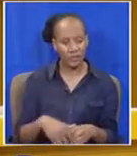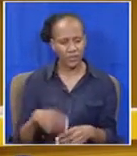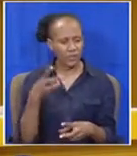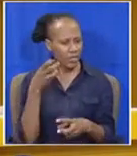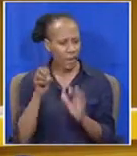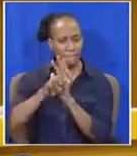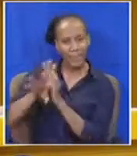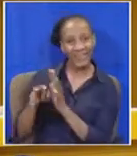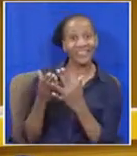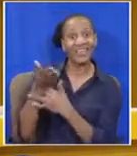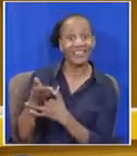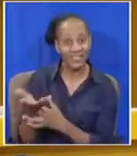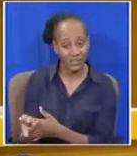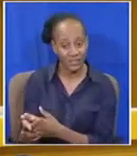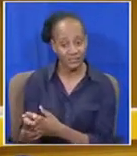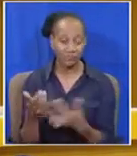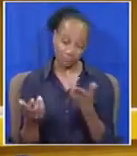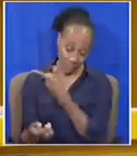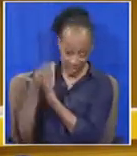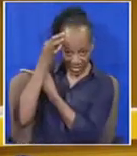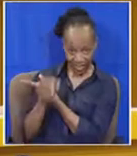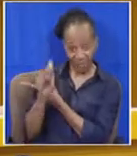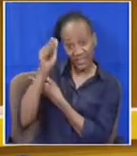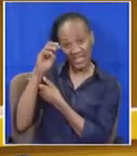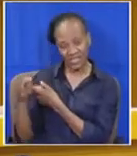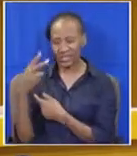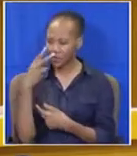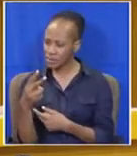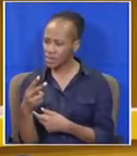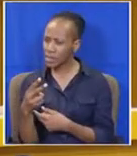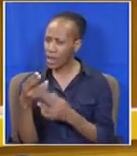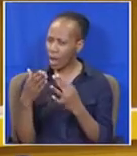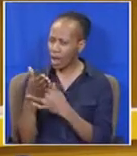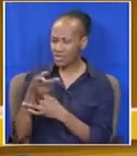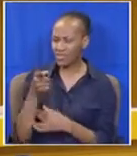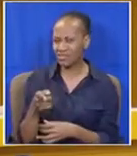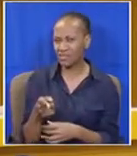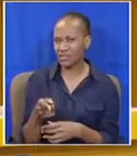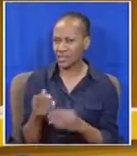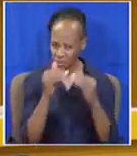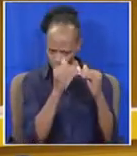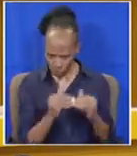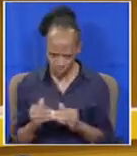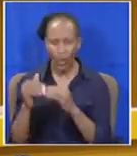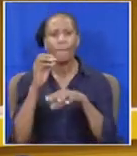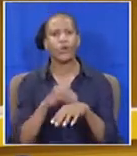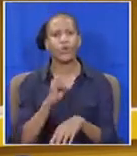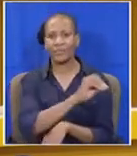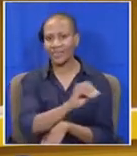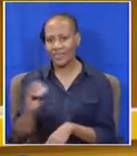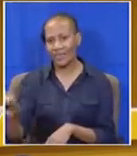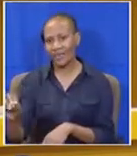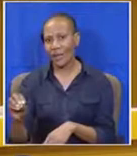access. ANC-led government has viewed the market as access a common cause toward a